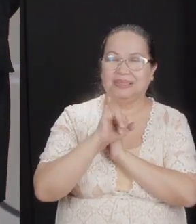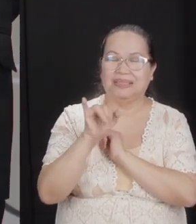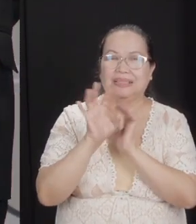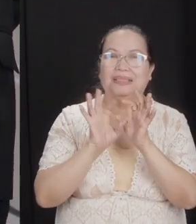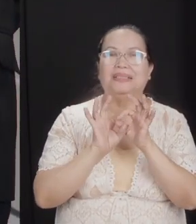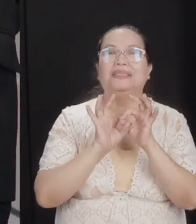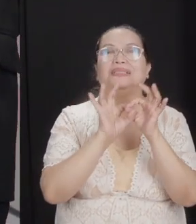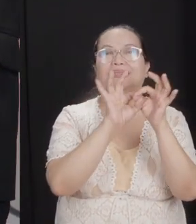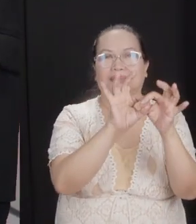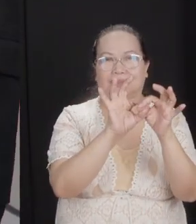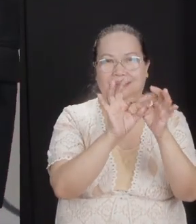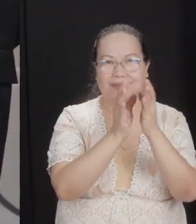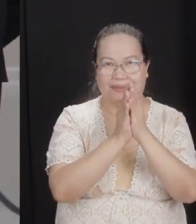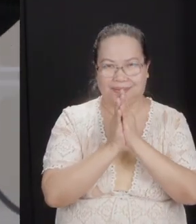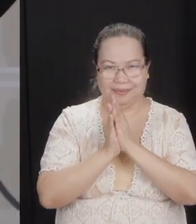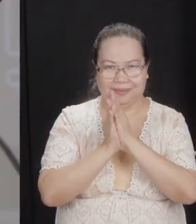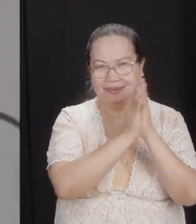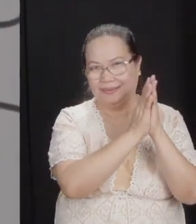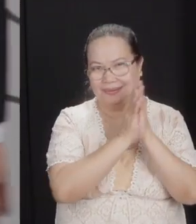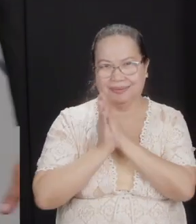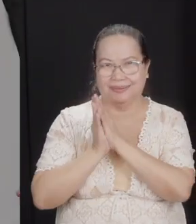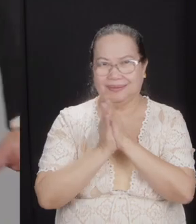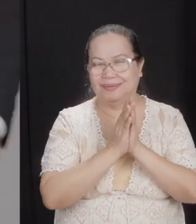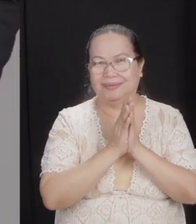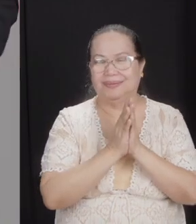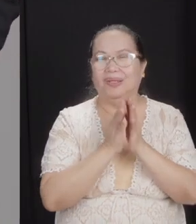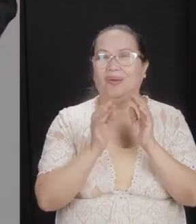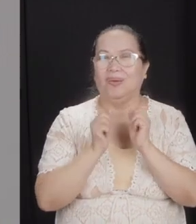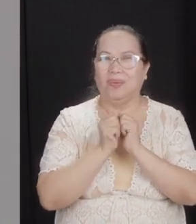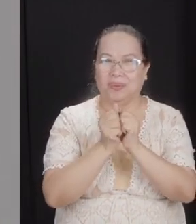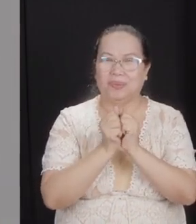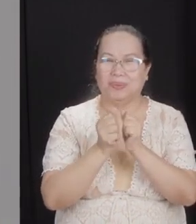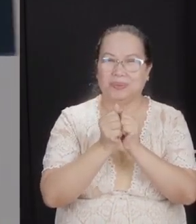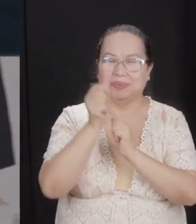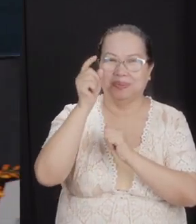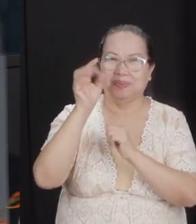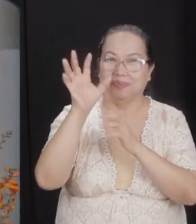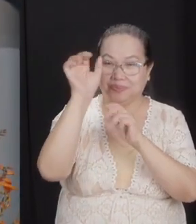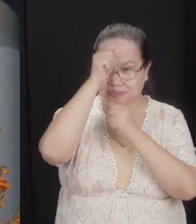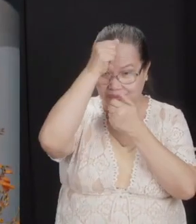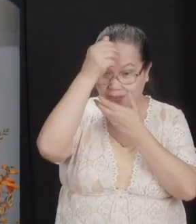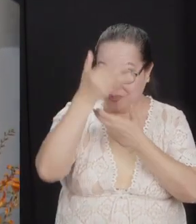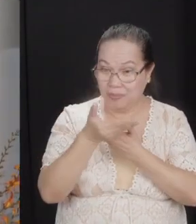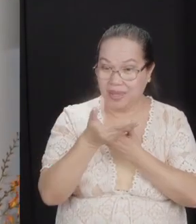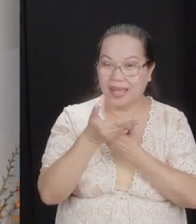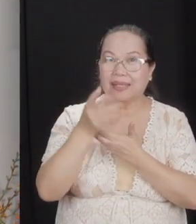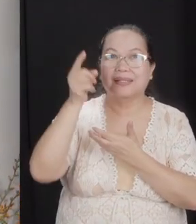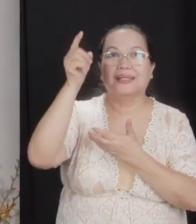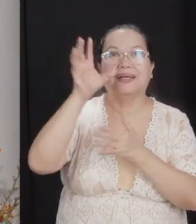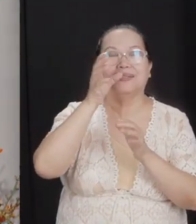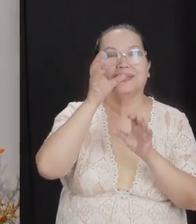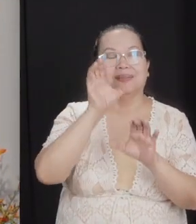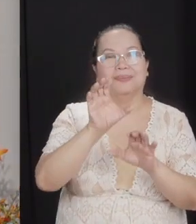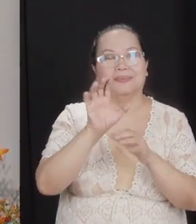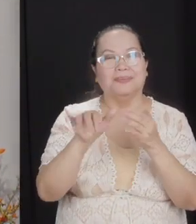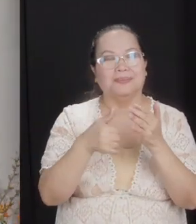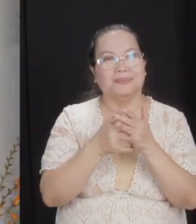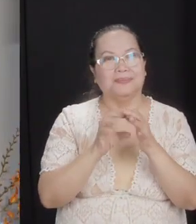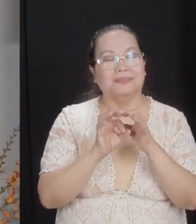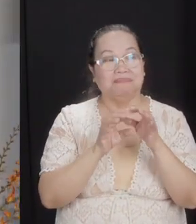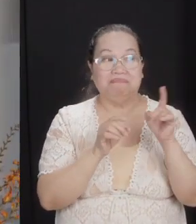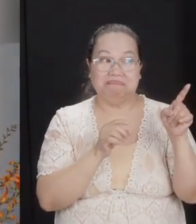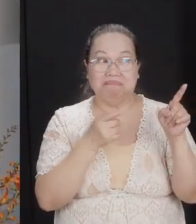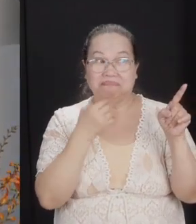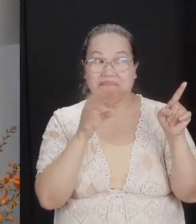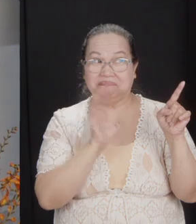him. Okay? So that's why he said, walk with him. He also said, obey his commandments. You know, I can again relate with Harold,